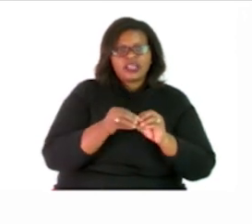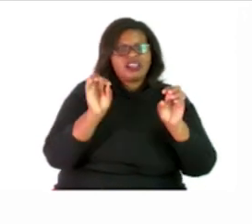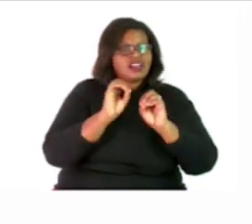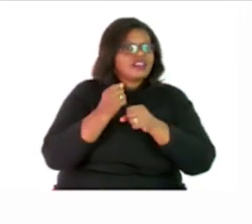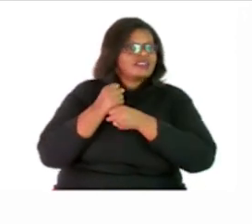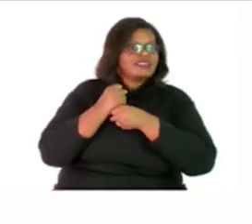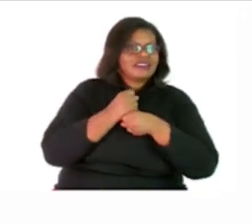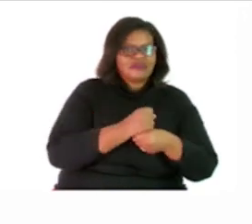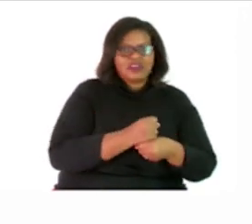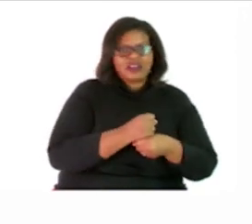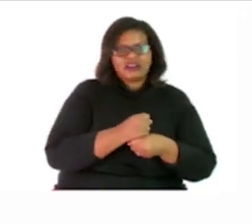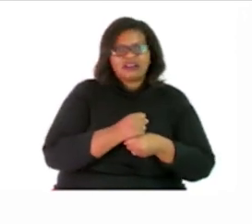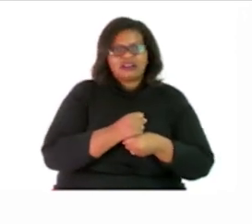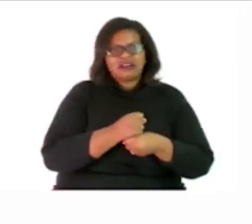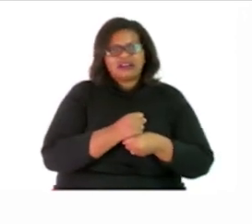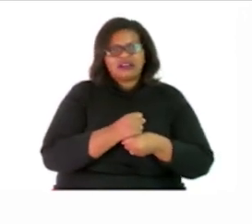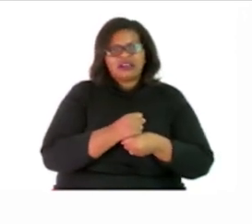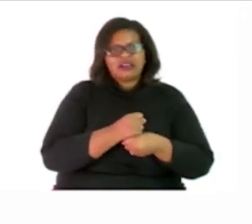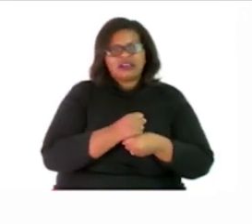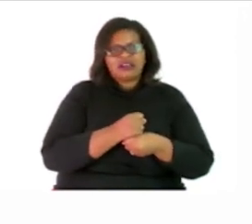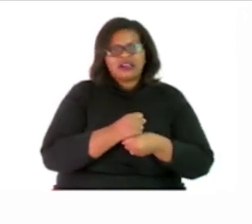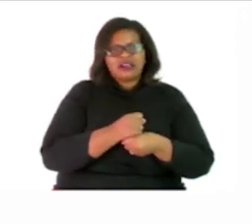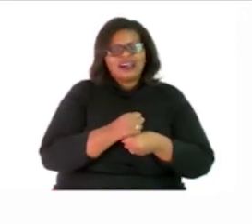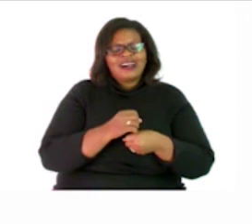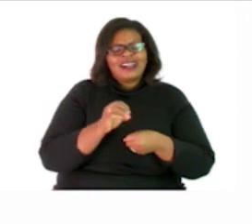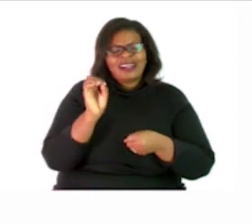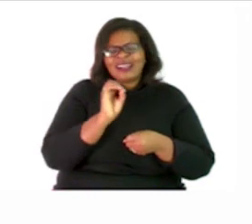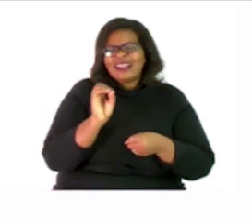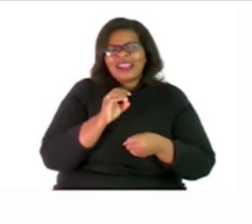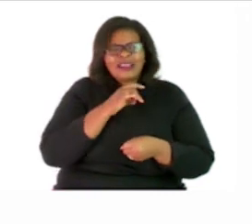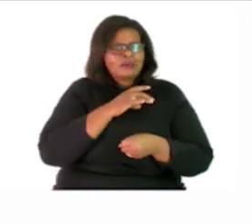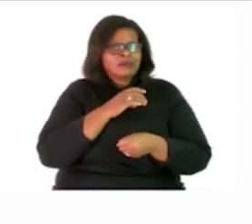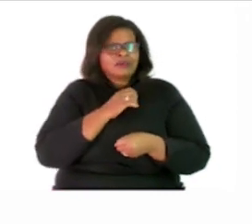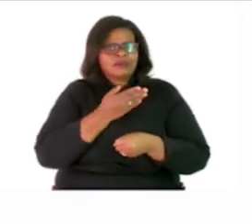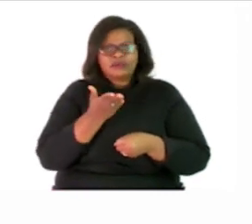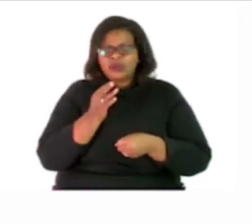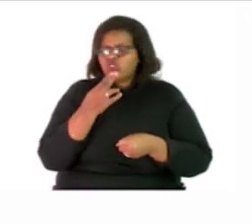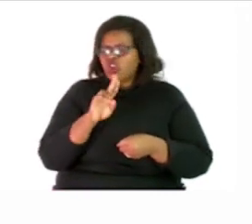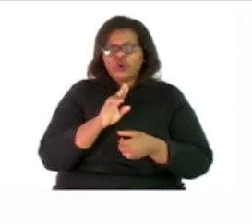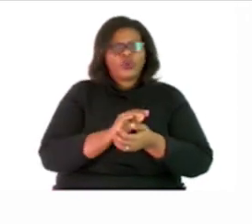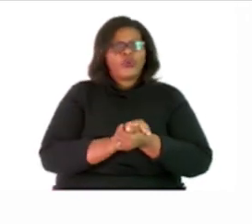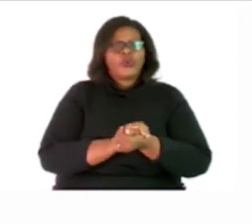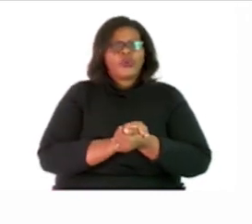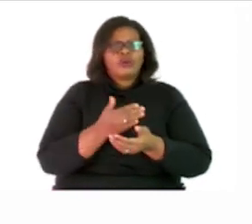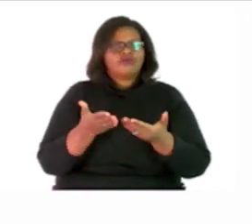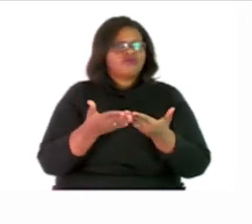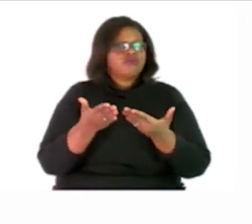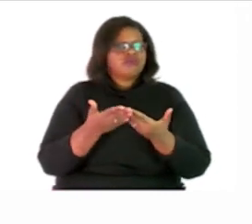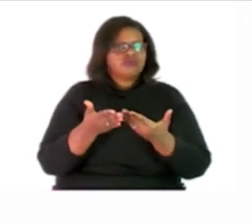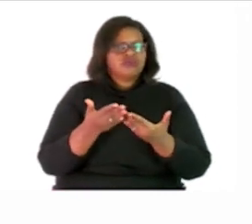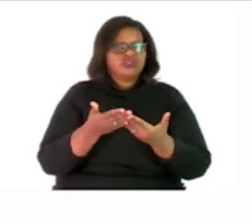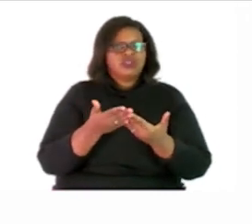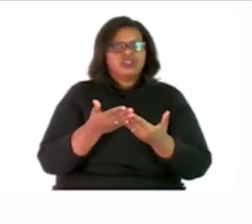there is nothing to panic about all you have to do is just to do A